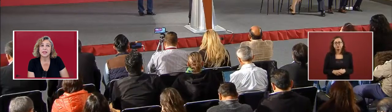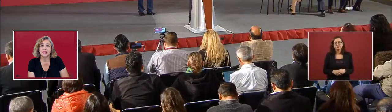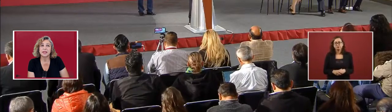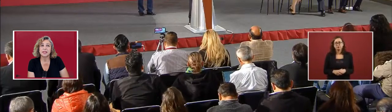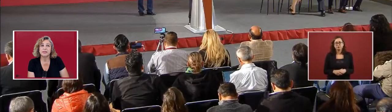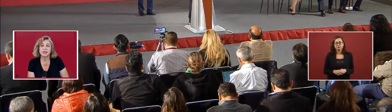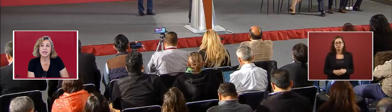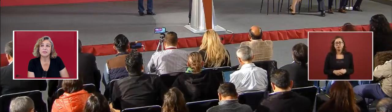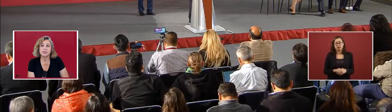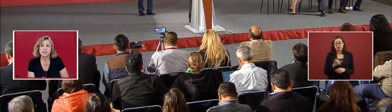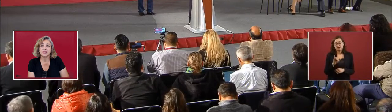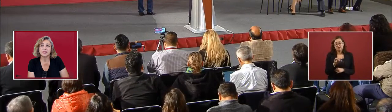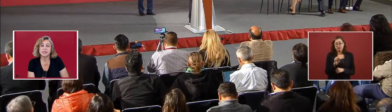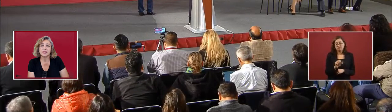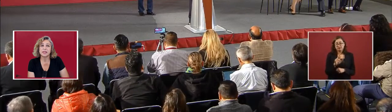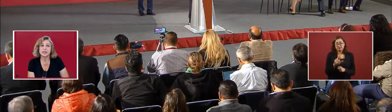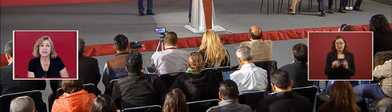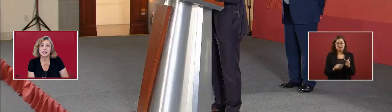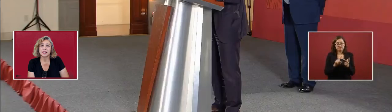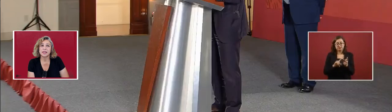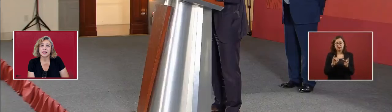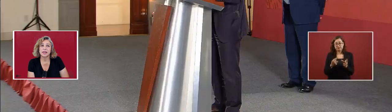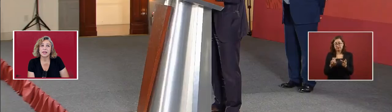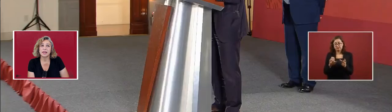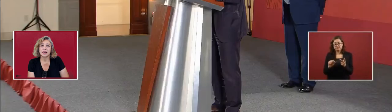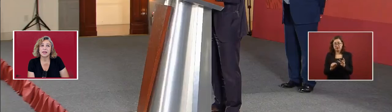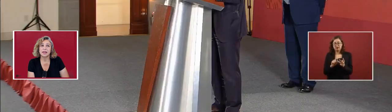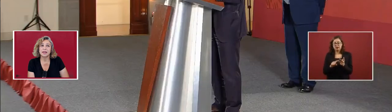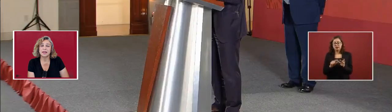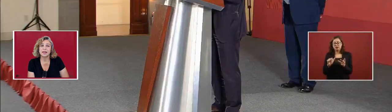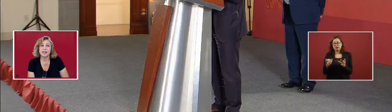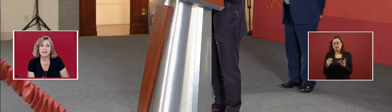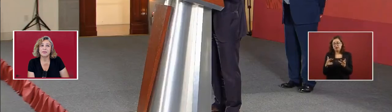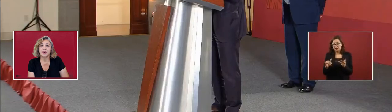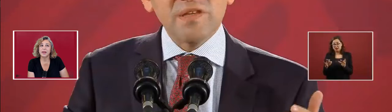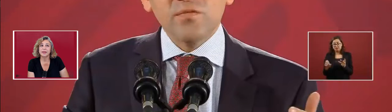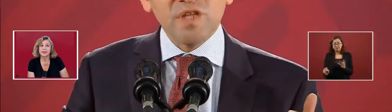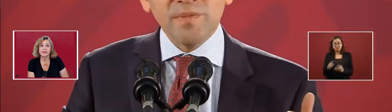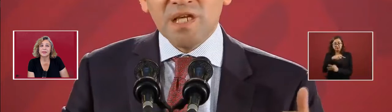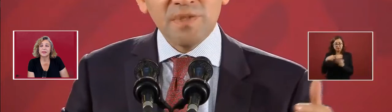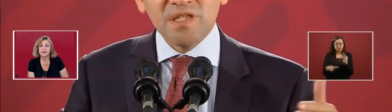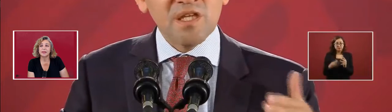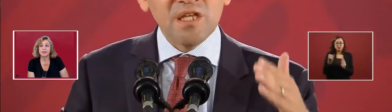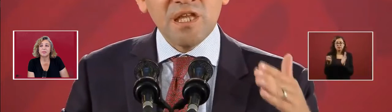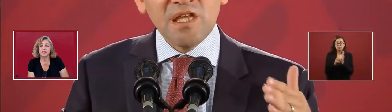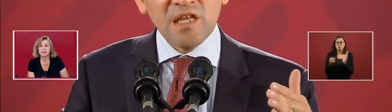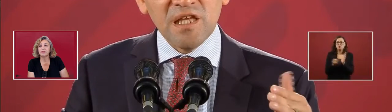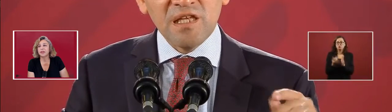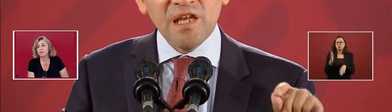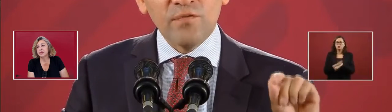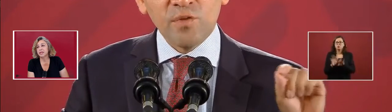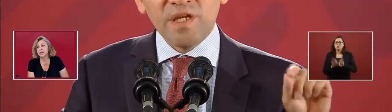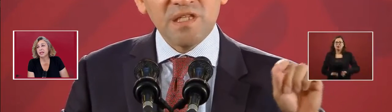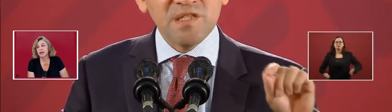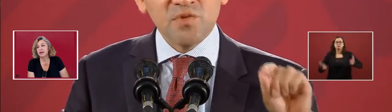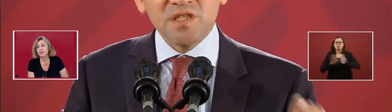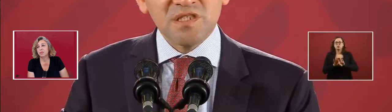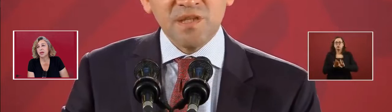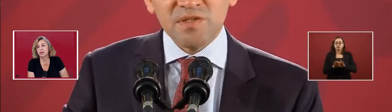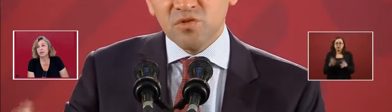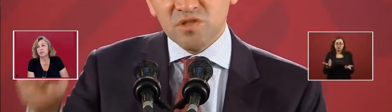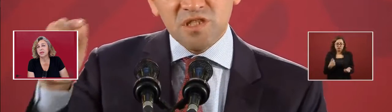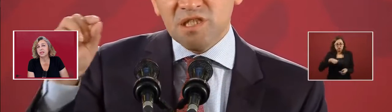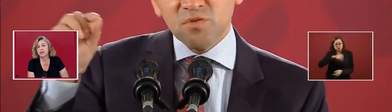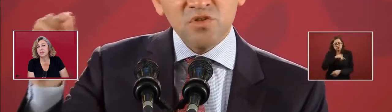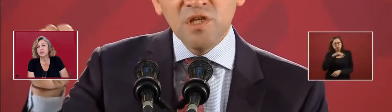In the case of the IBS and the REN, it depends fundamentally on